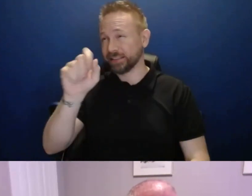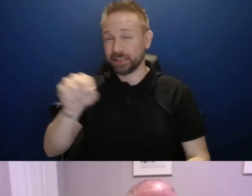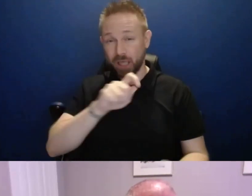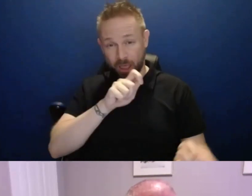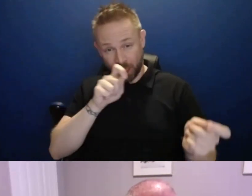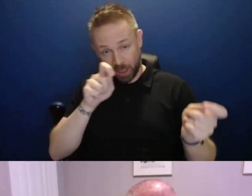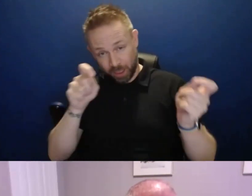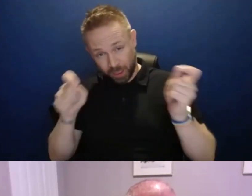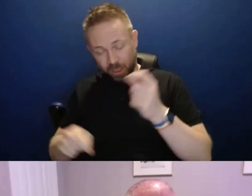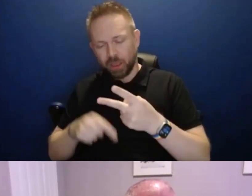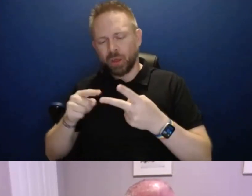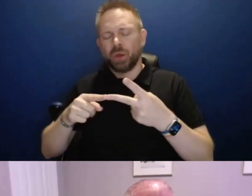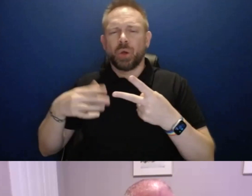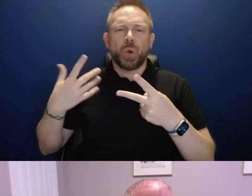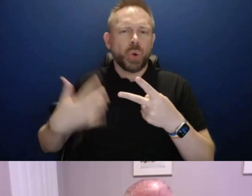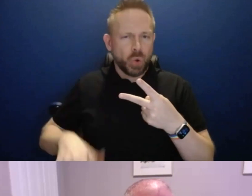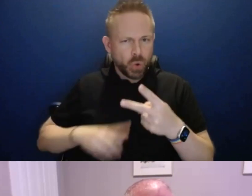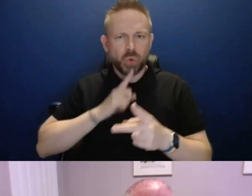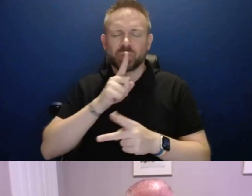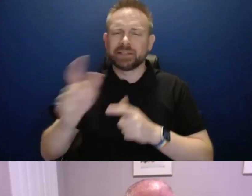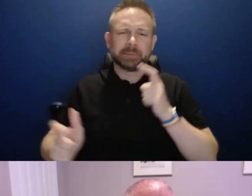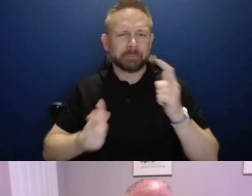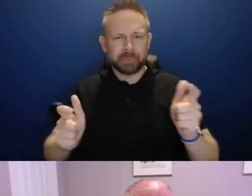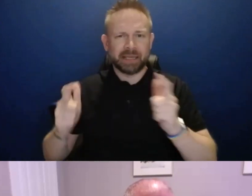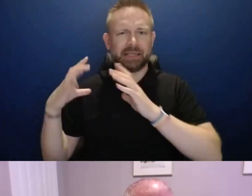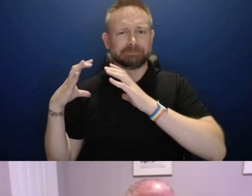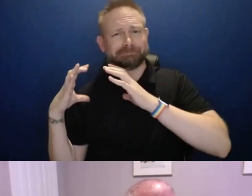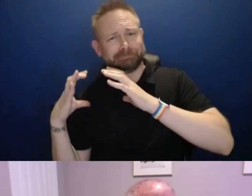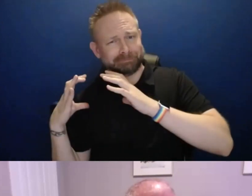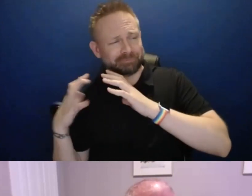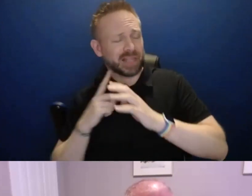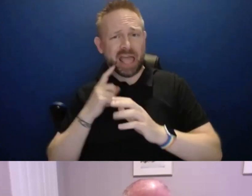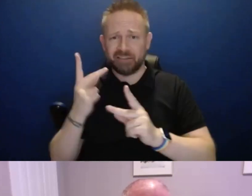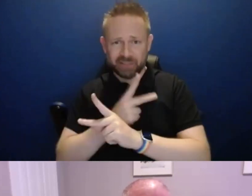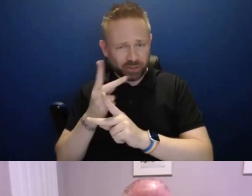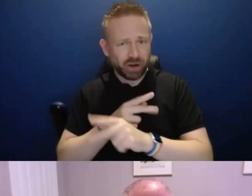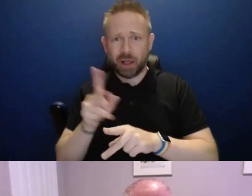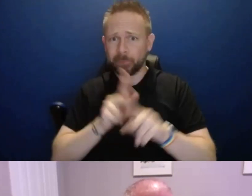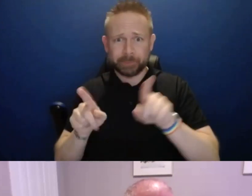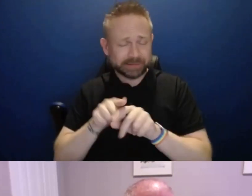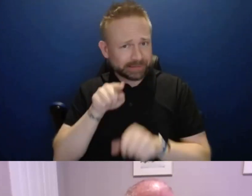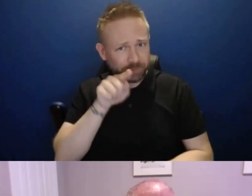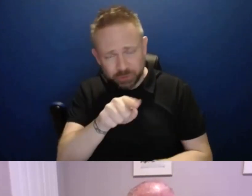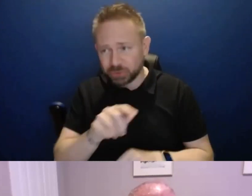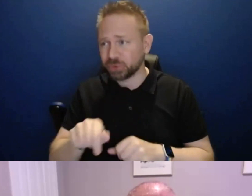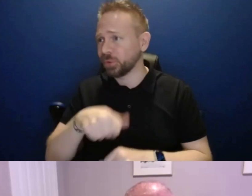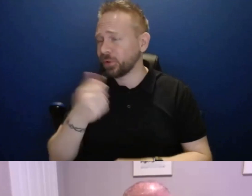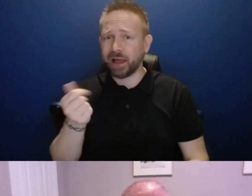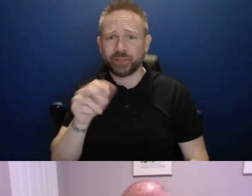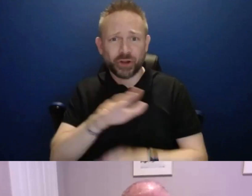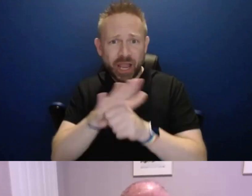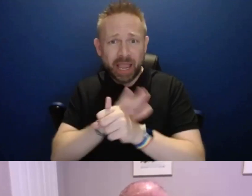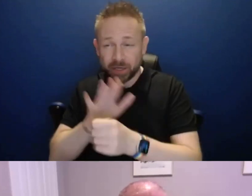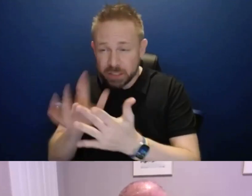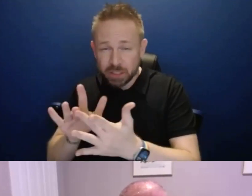will have to be engaged very closely, very deeply with people like you, with all the units to find out what is